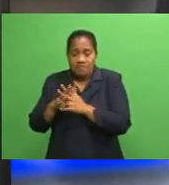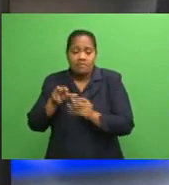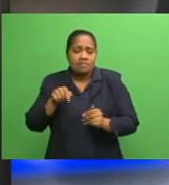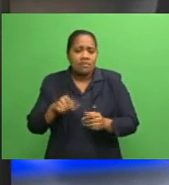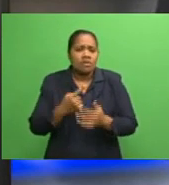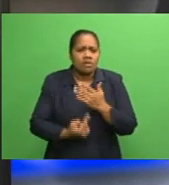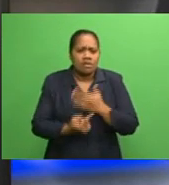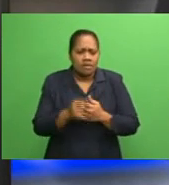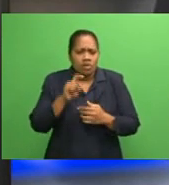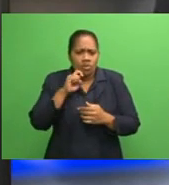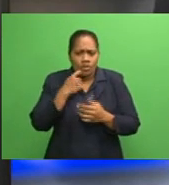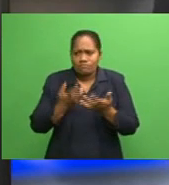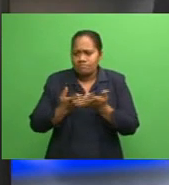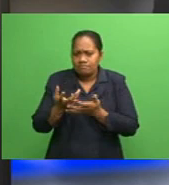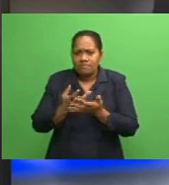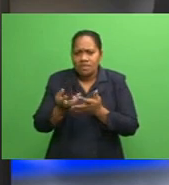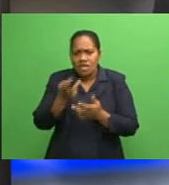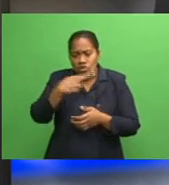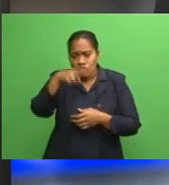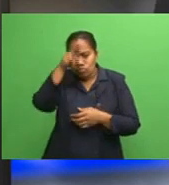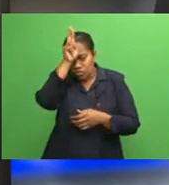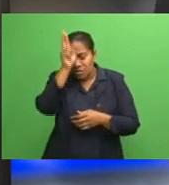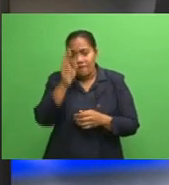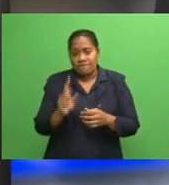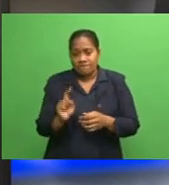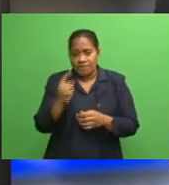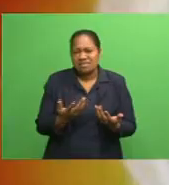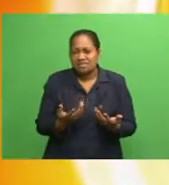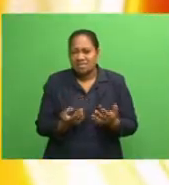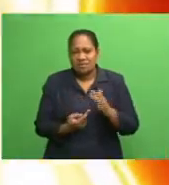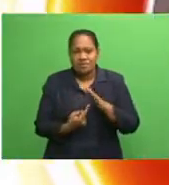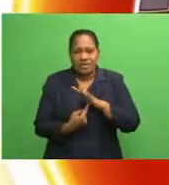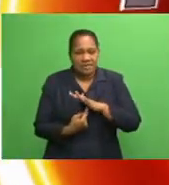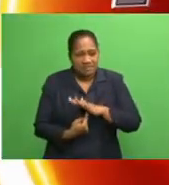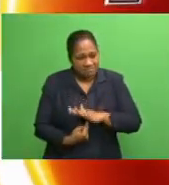the Roosters first before talking with other NRL clubs.